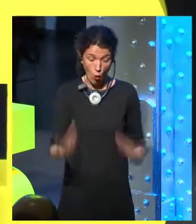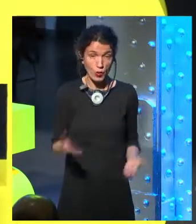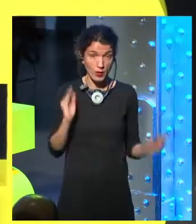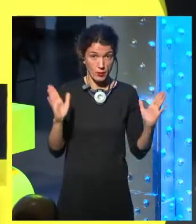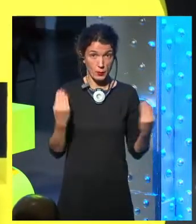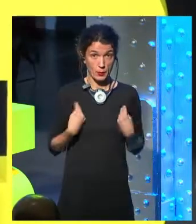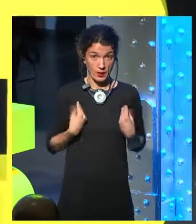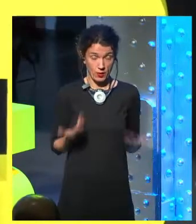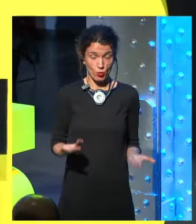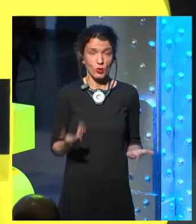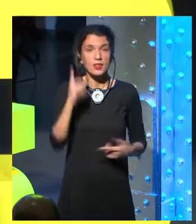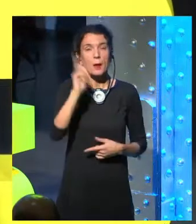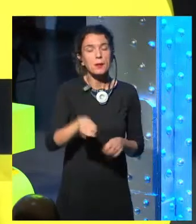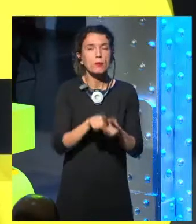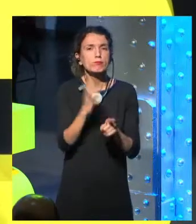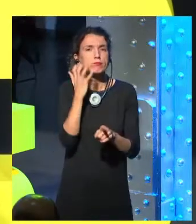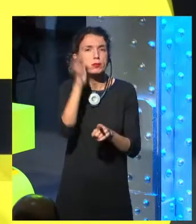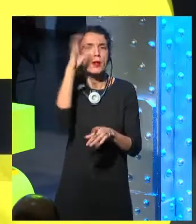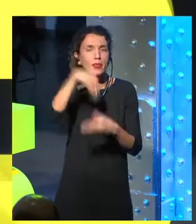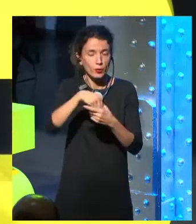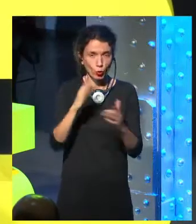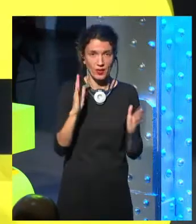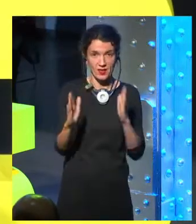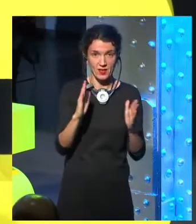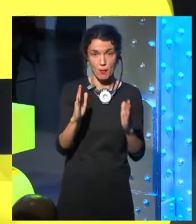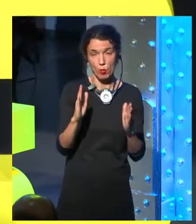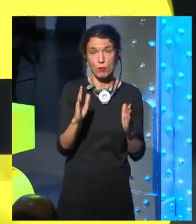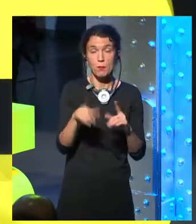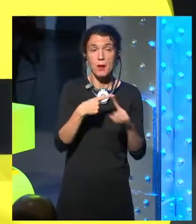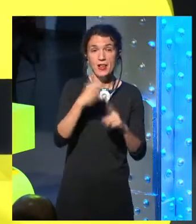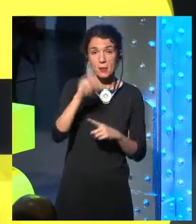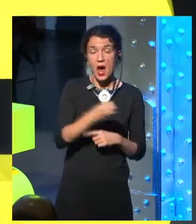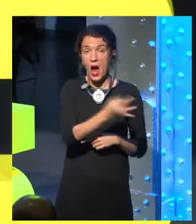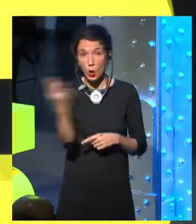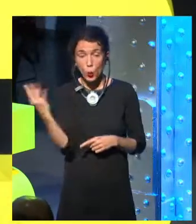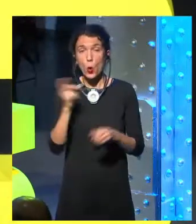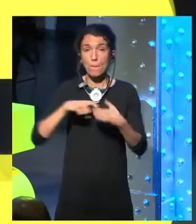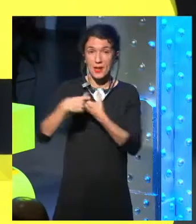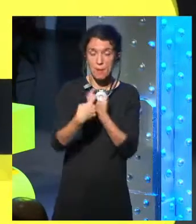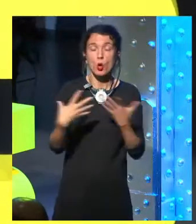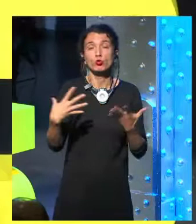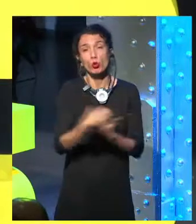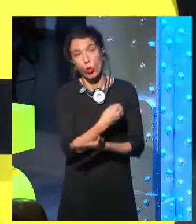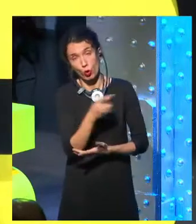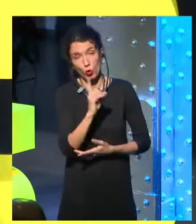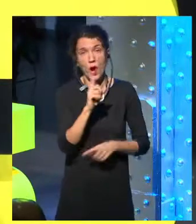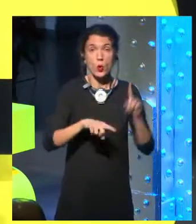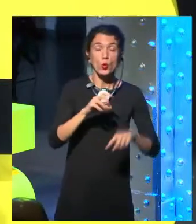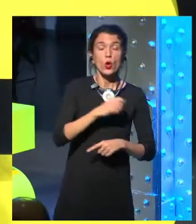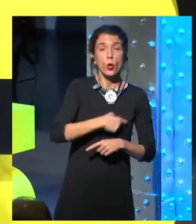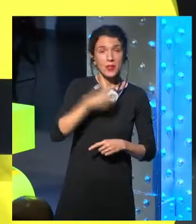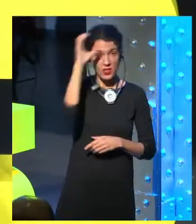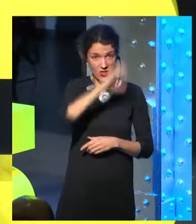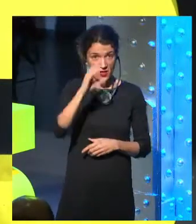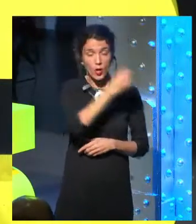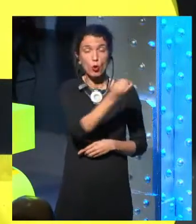of singularity. And one of the particular things of this era, some of the members, if not